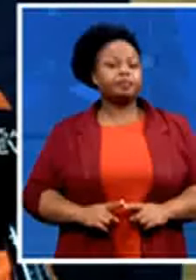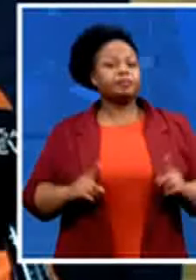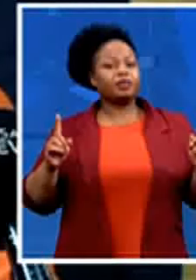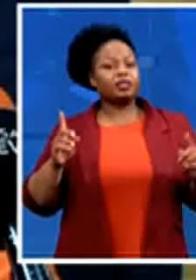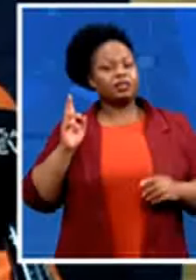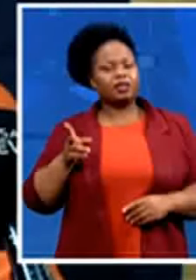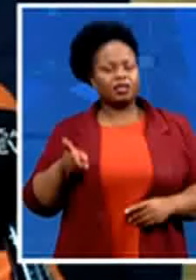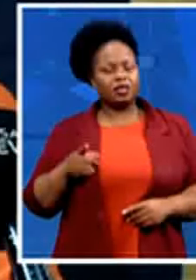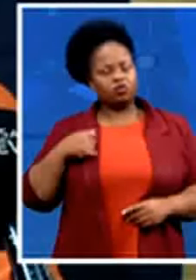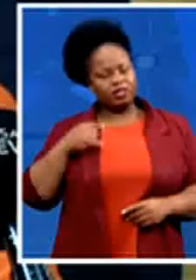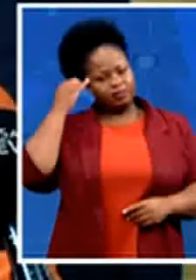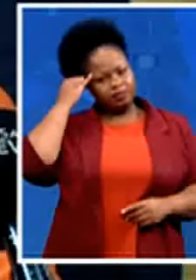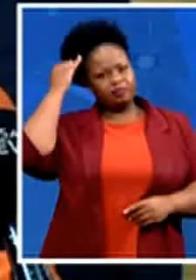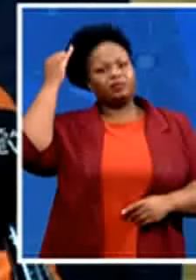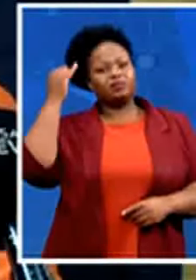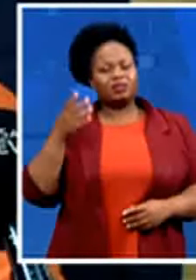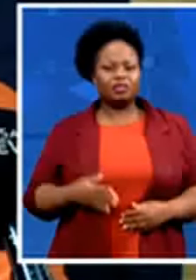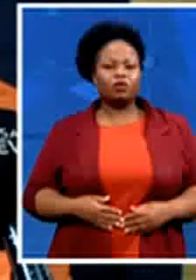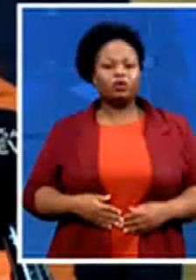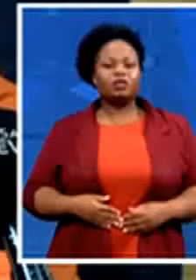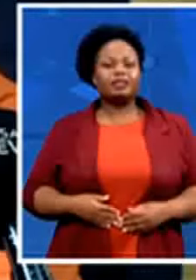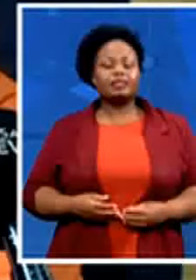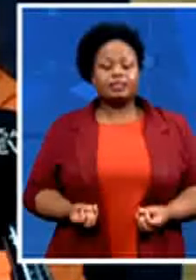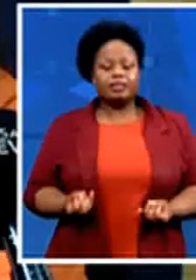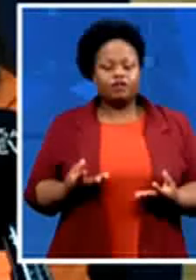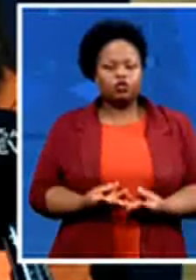living on land in informal settlements